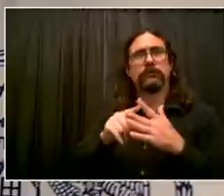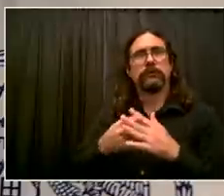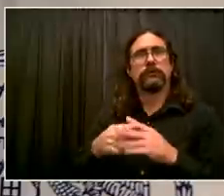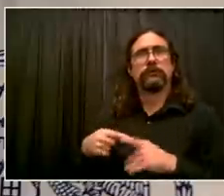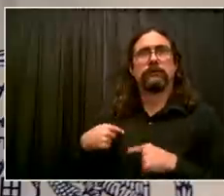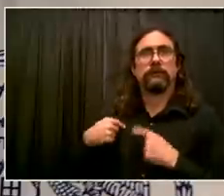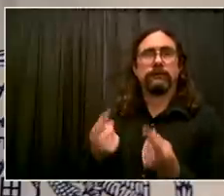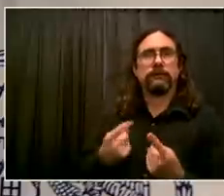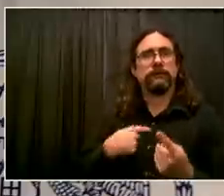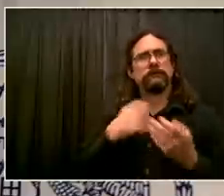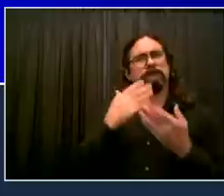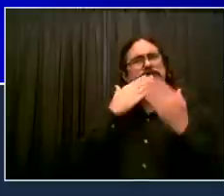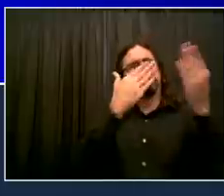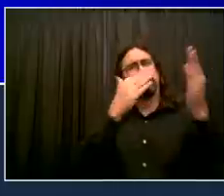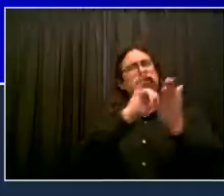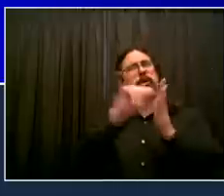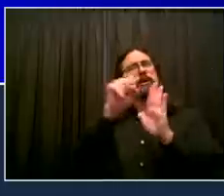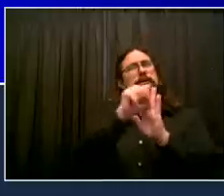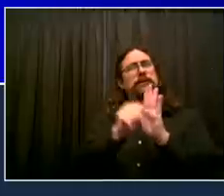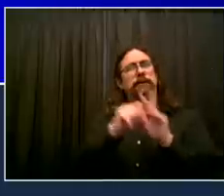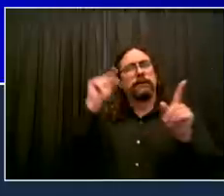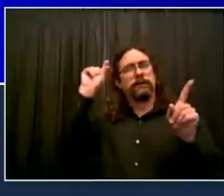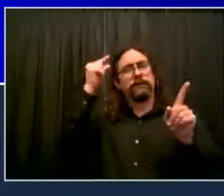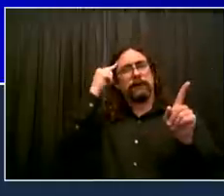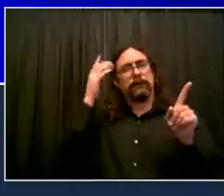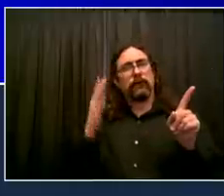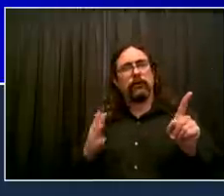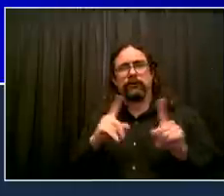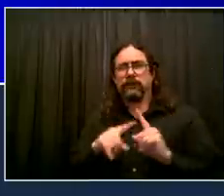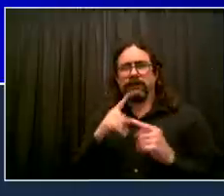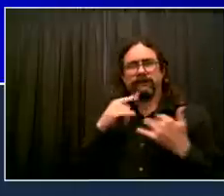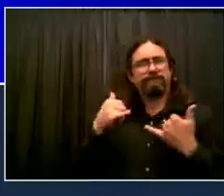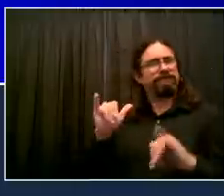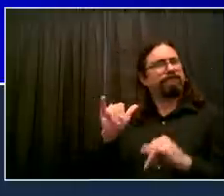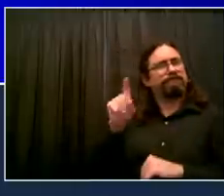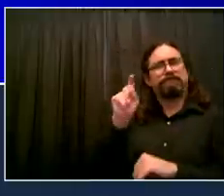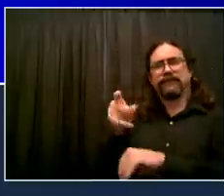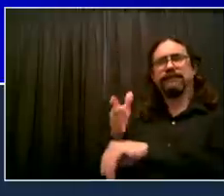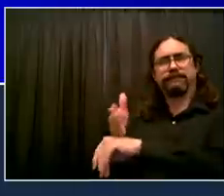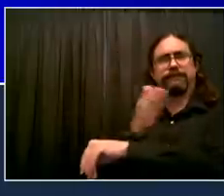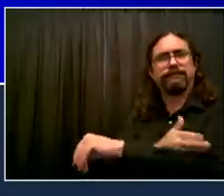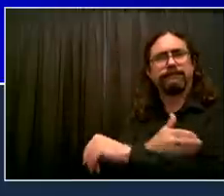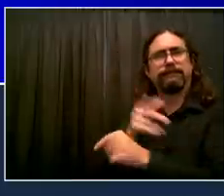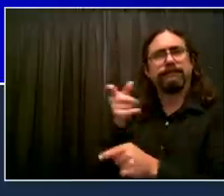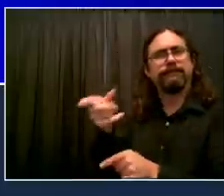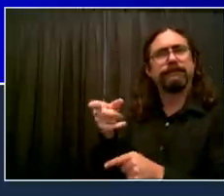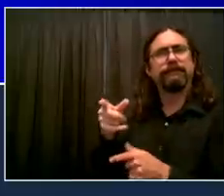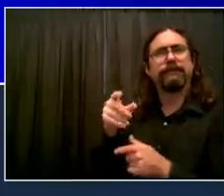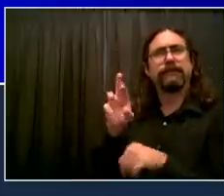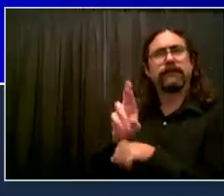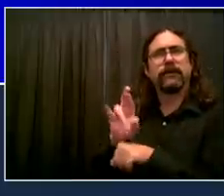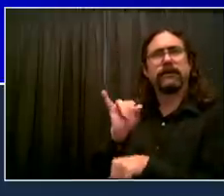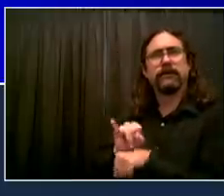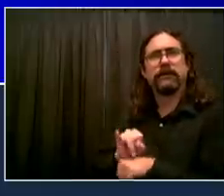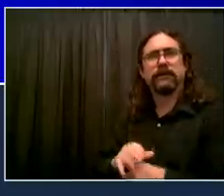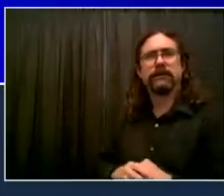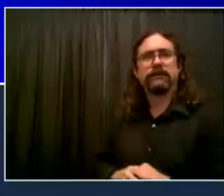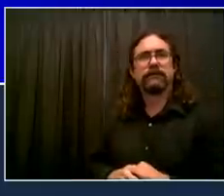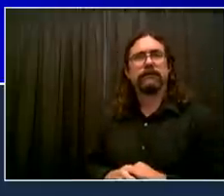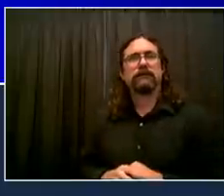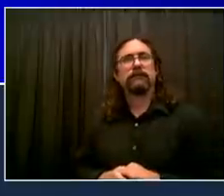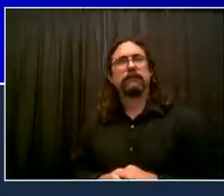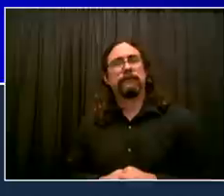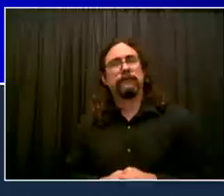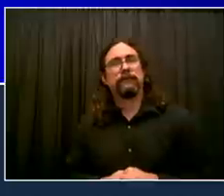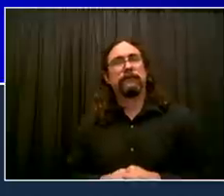process. We changed the intake process. We added new spaces, new clinics for the intake process, more personnel. The goal is